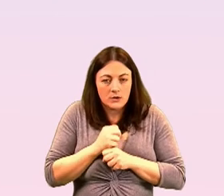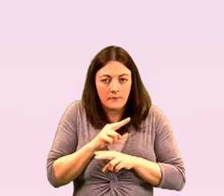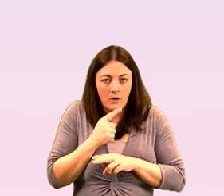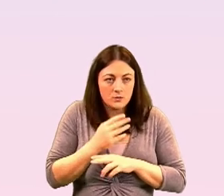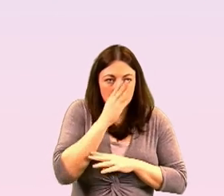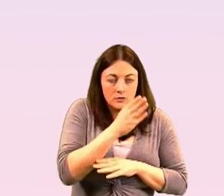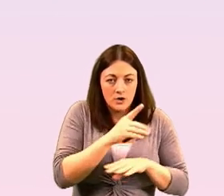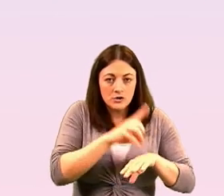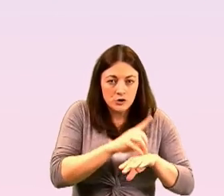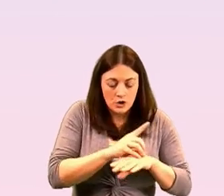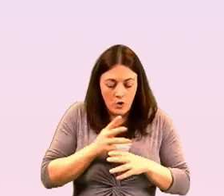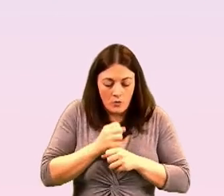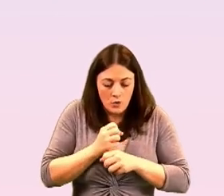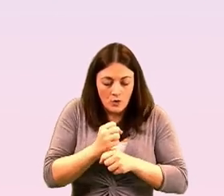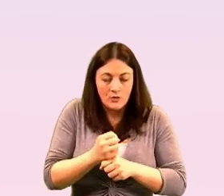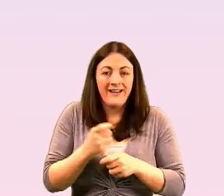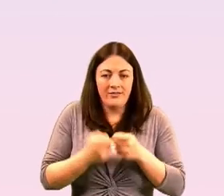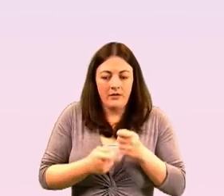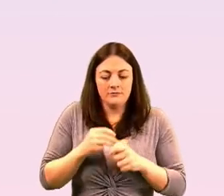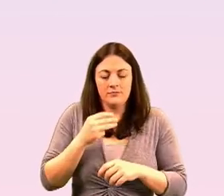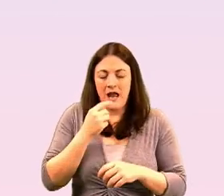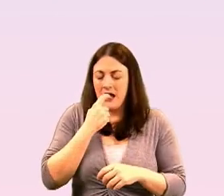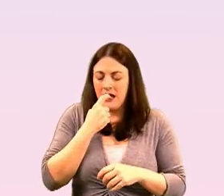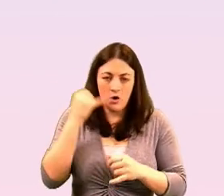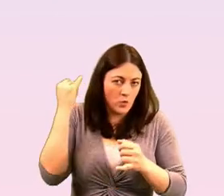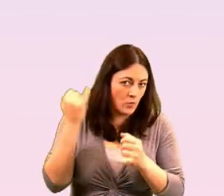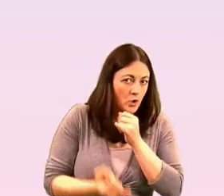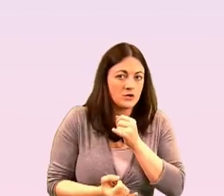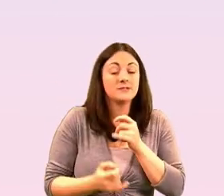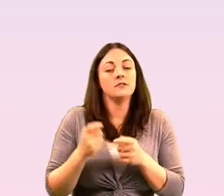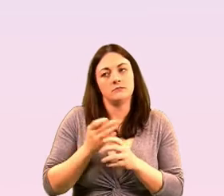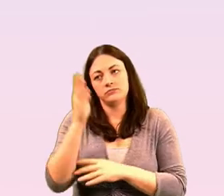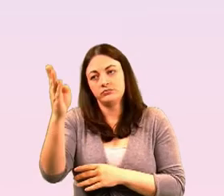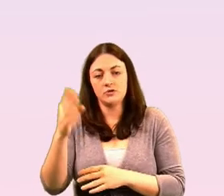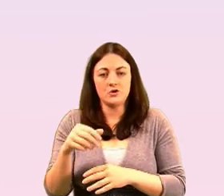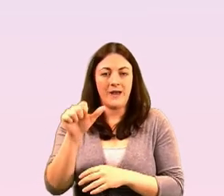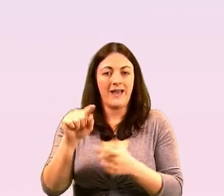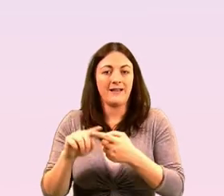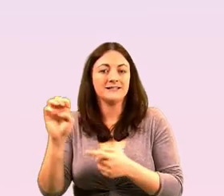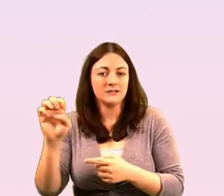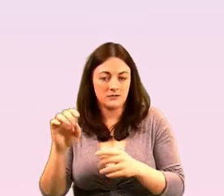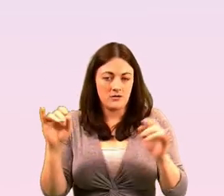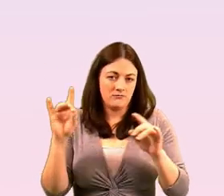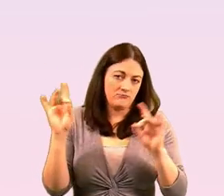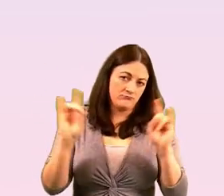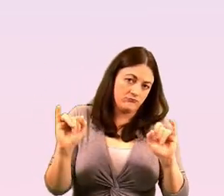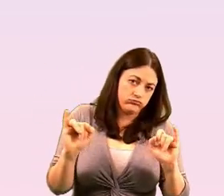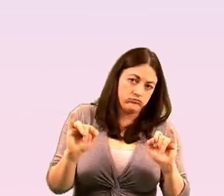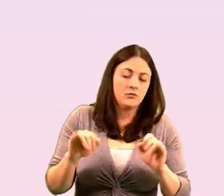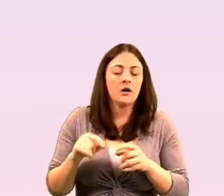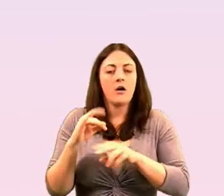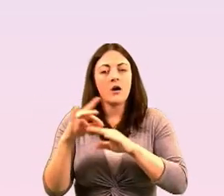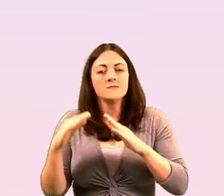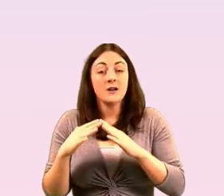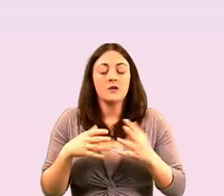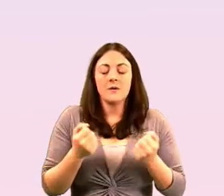um of older people speaking about the reasons for that so we've developed a specialist program called the lgbt